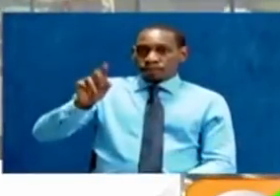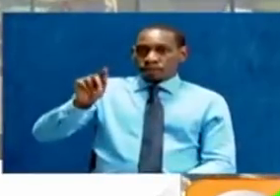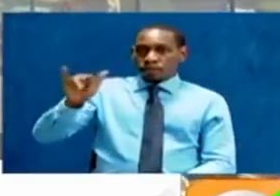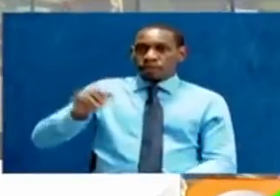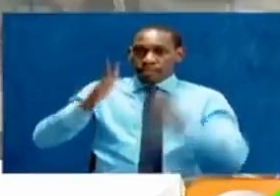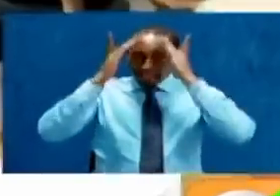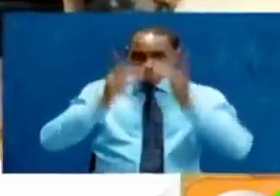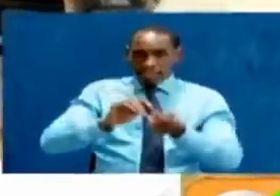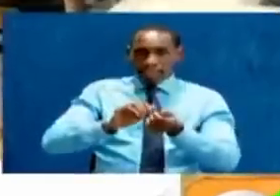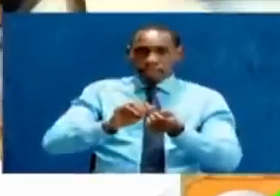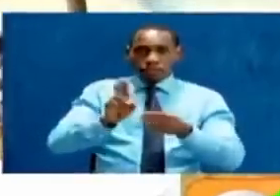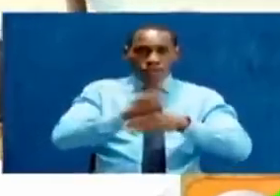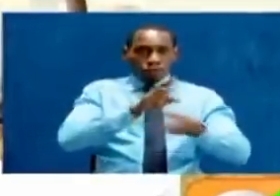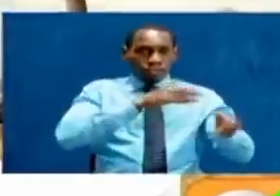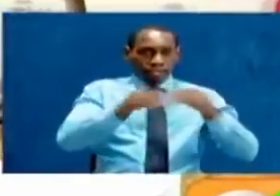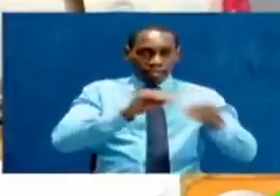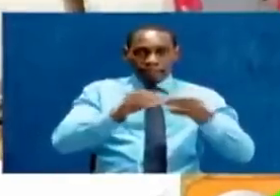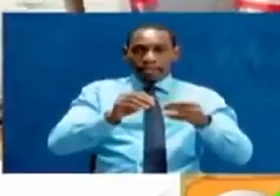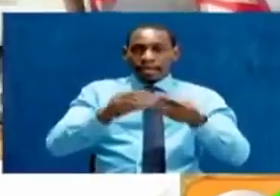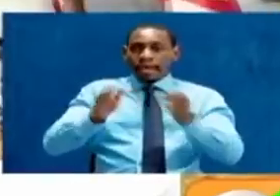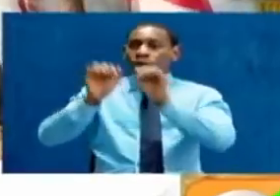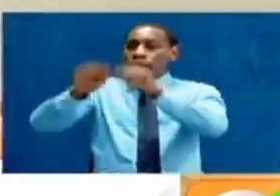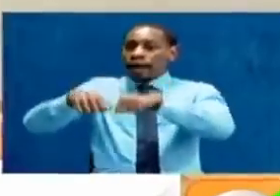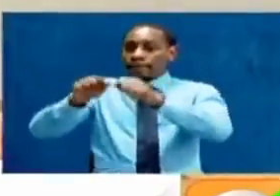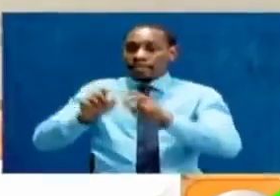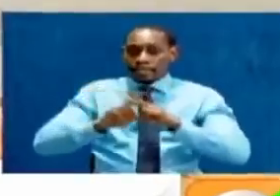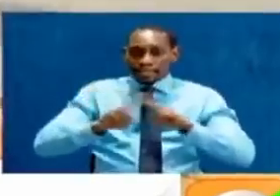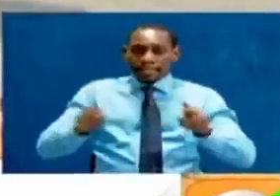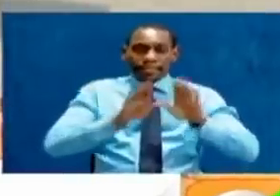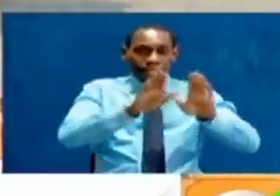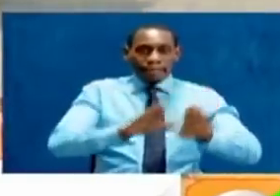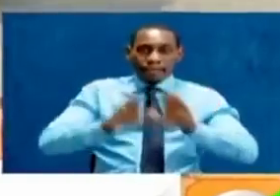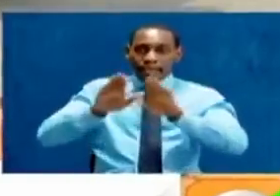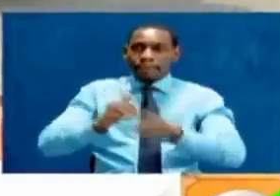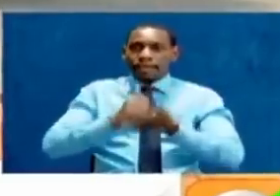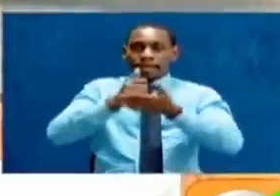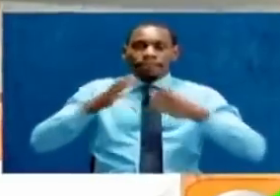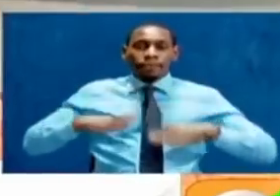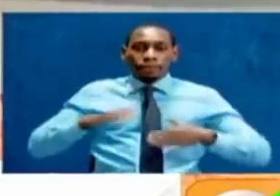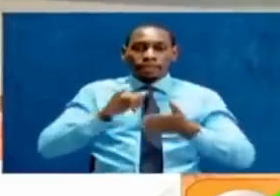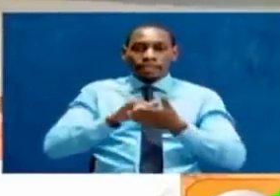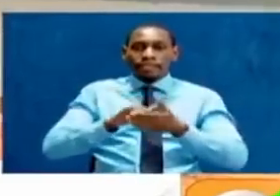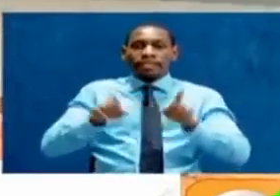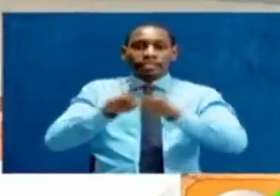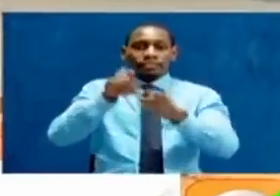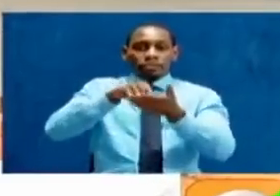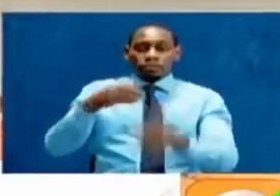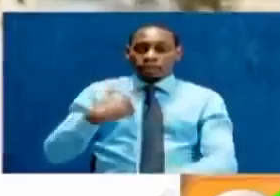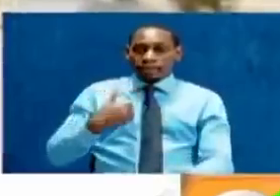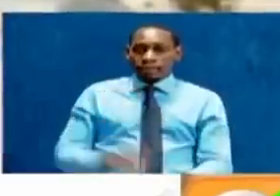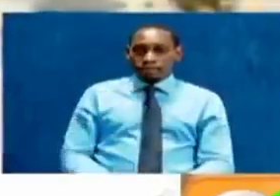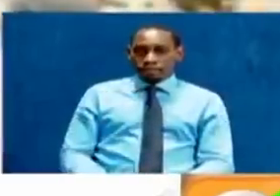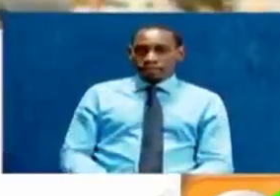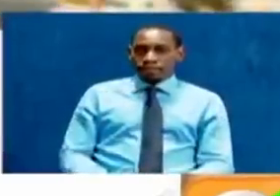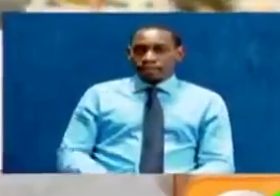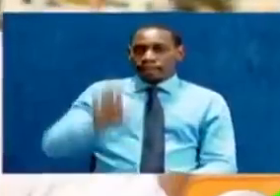to turn her disability into ability, beginning a campaign to help those in a similar situation.